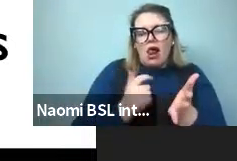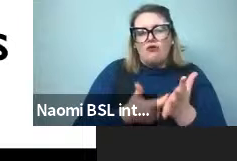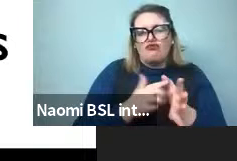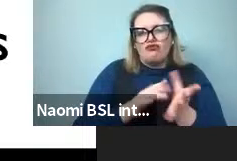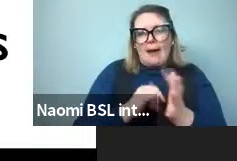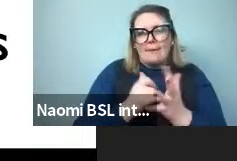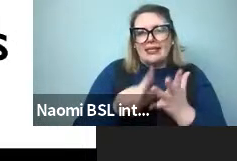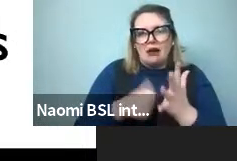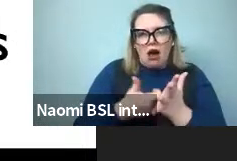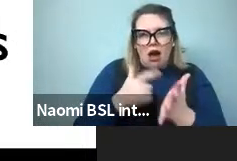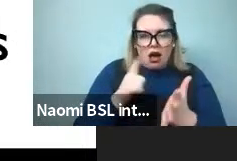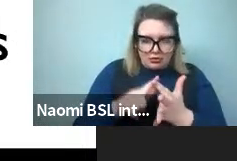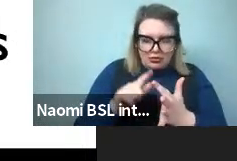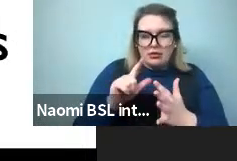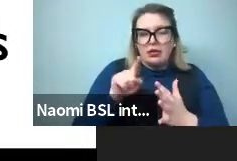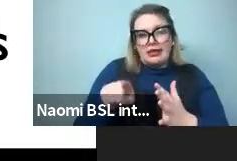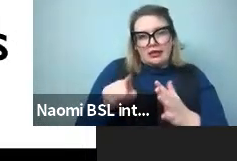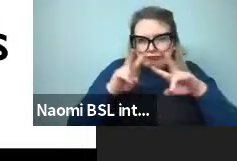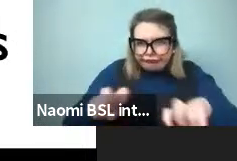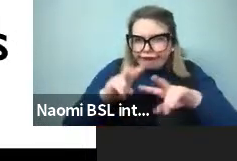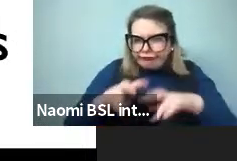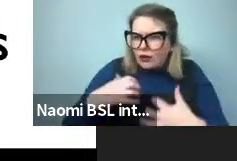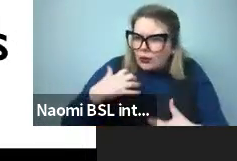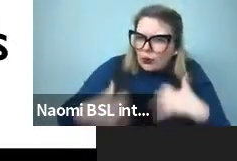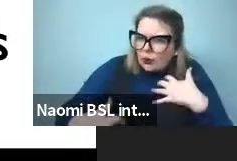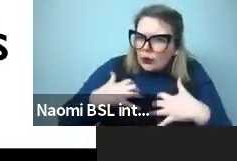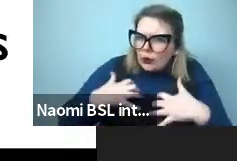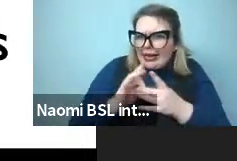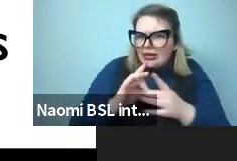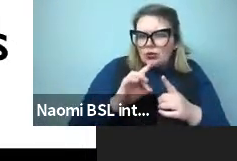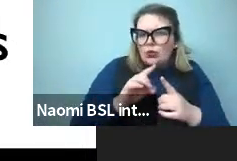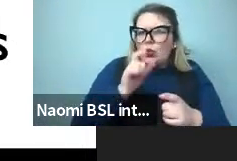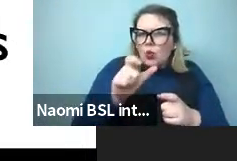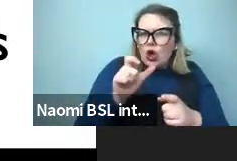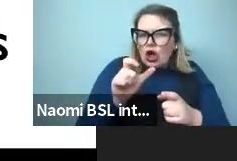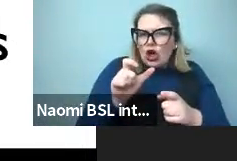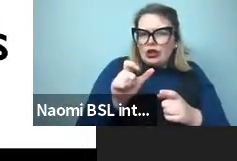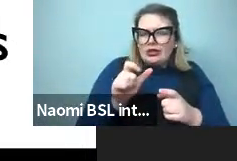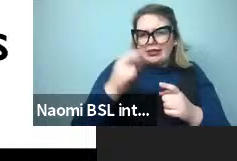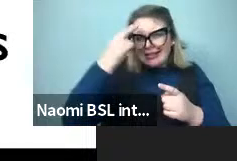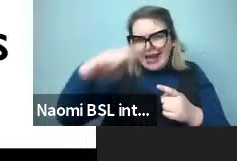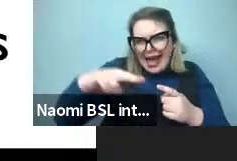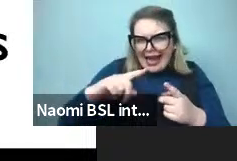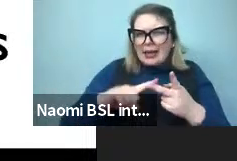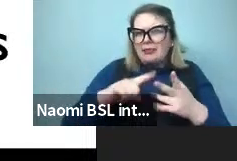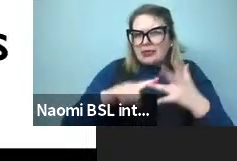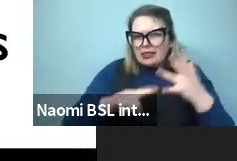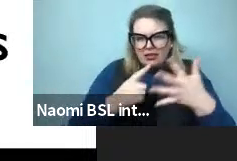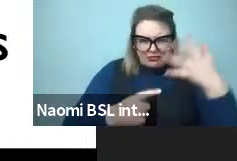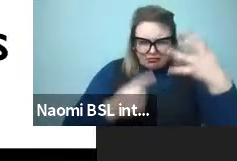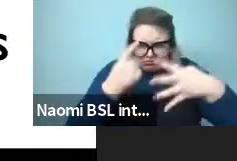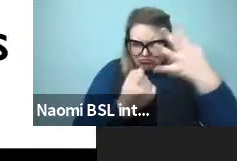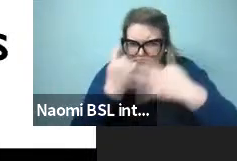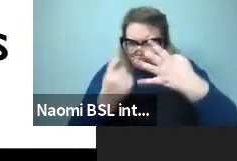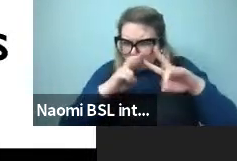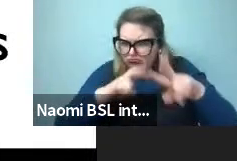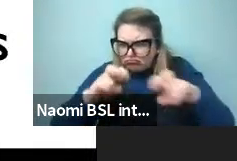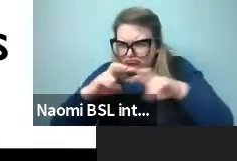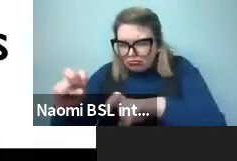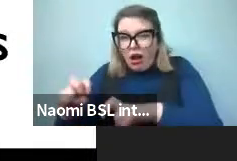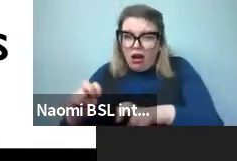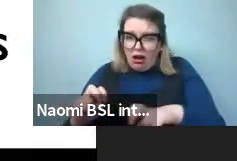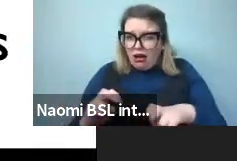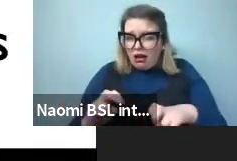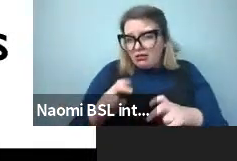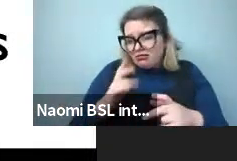exploring fascinating distributions of different kinds of words, such as names and finding lots of interesting effects consistent with communication